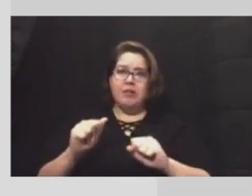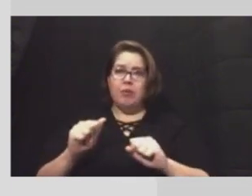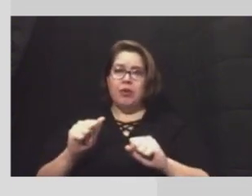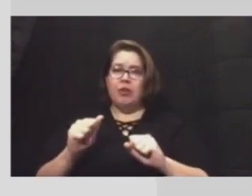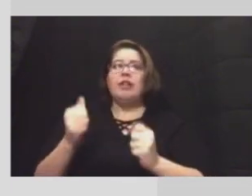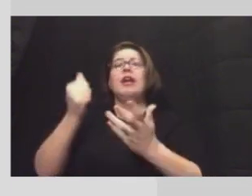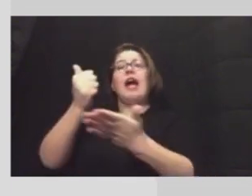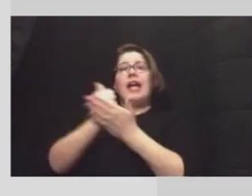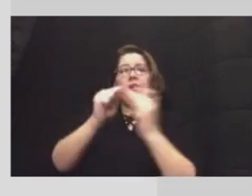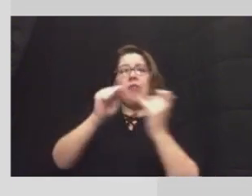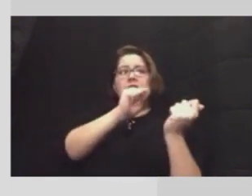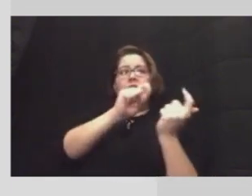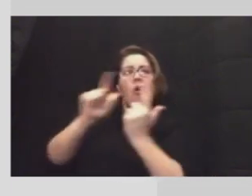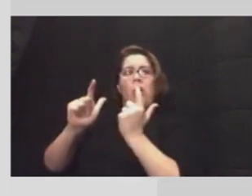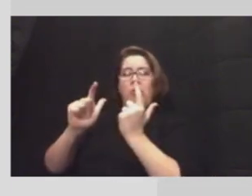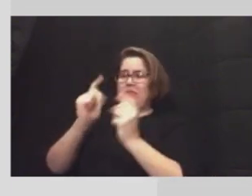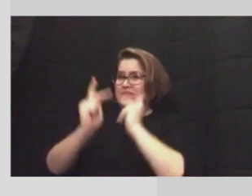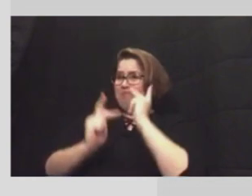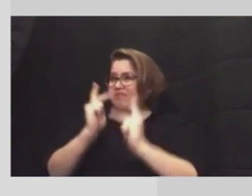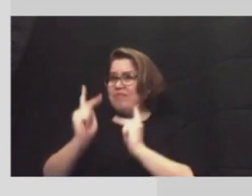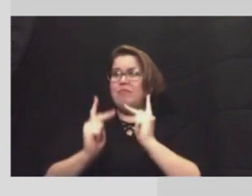much,